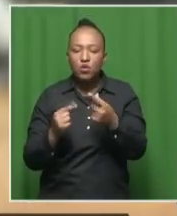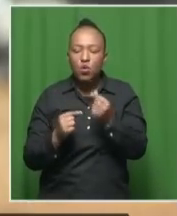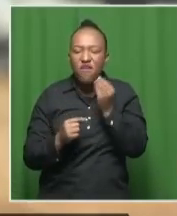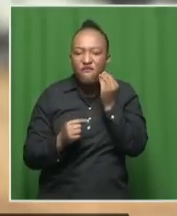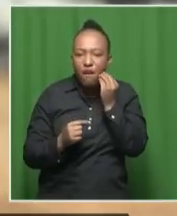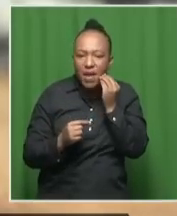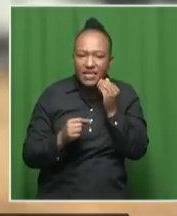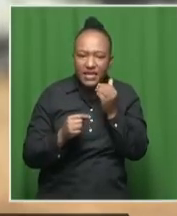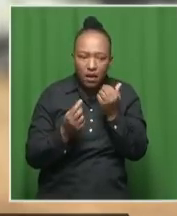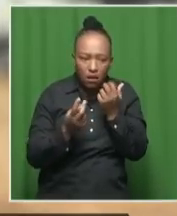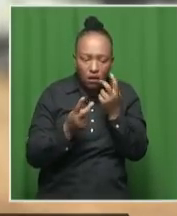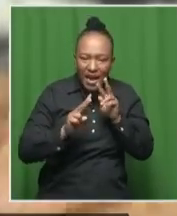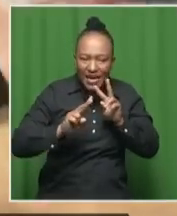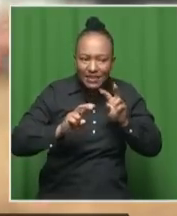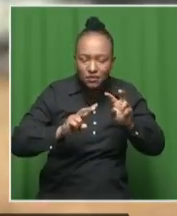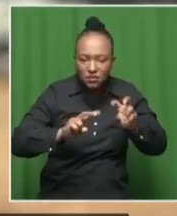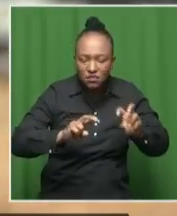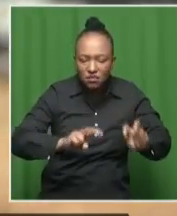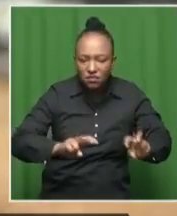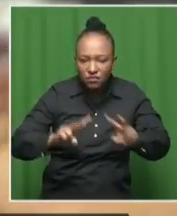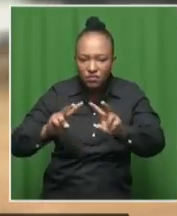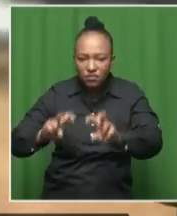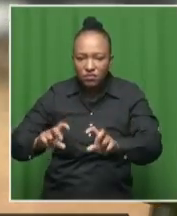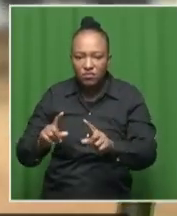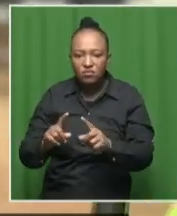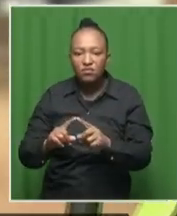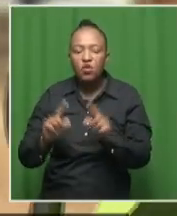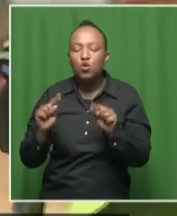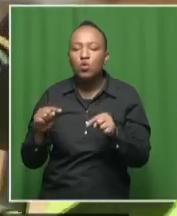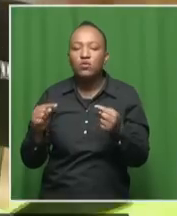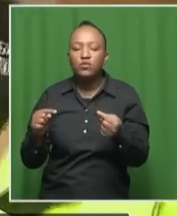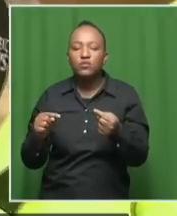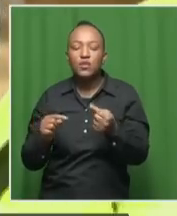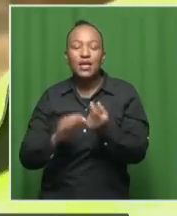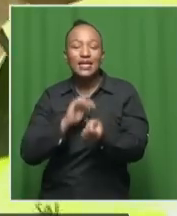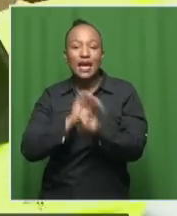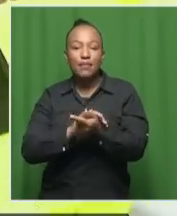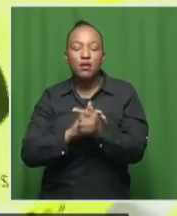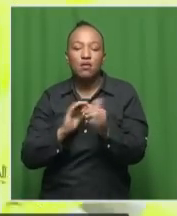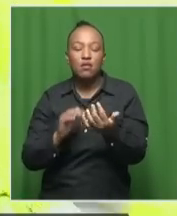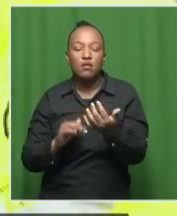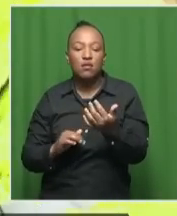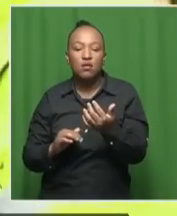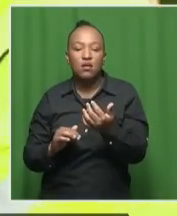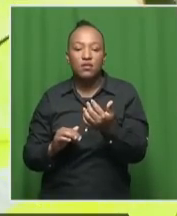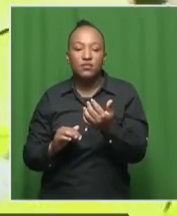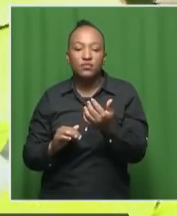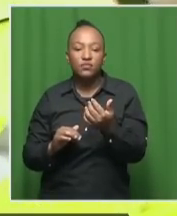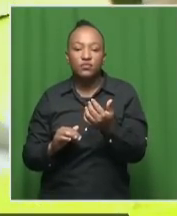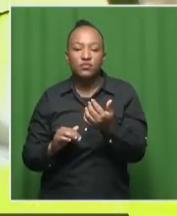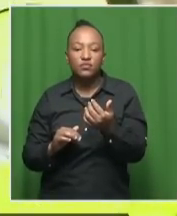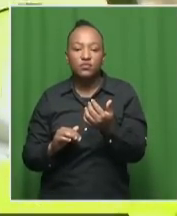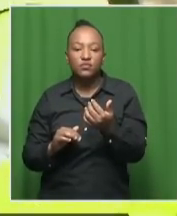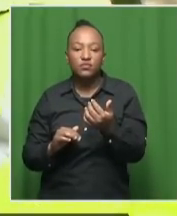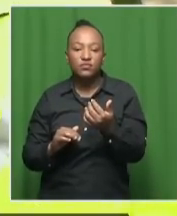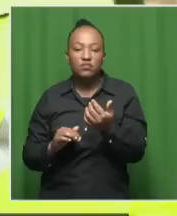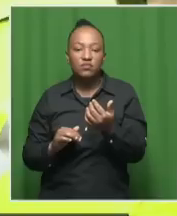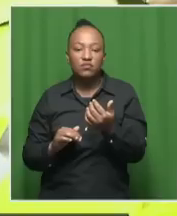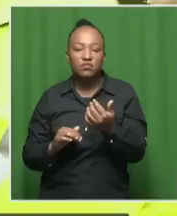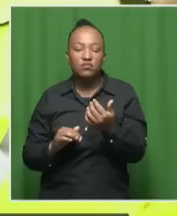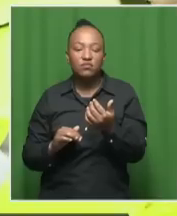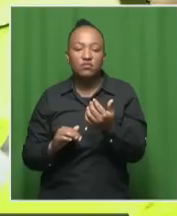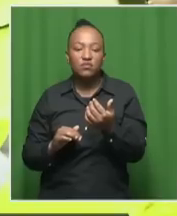-driven operation, that's again. Yes. can't have, you can't have, because what happens is that the guys, Because if you want to actually,